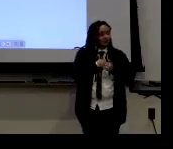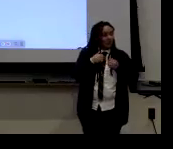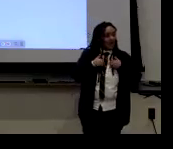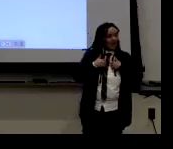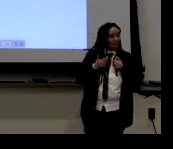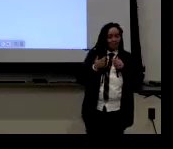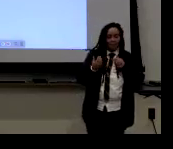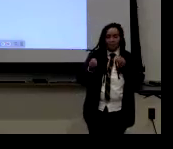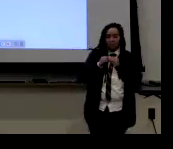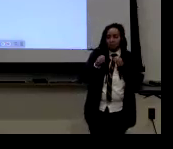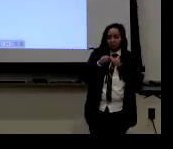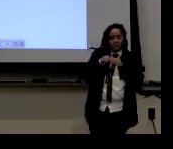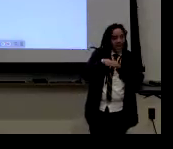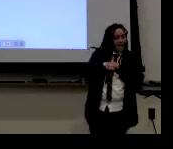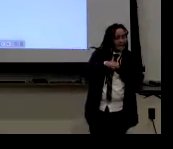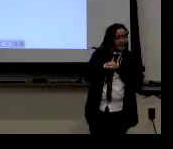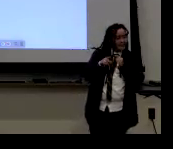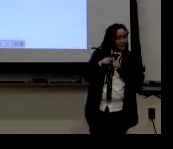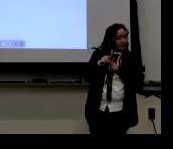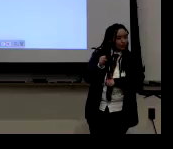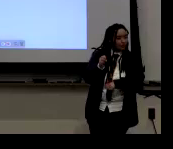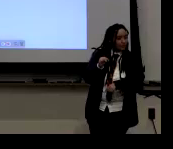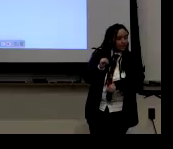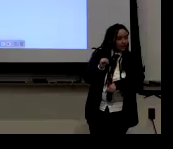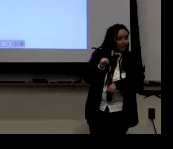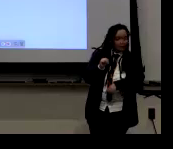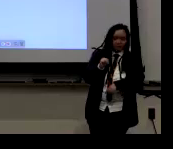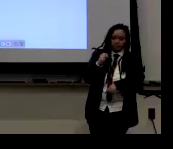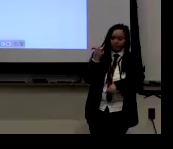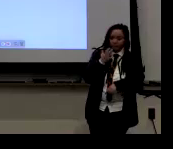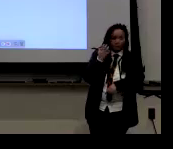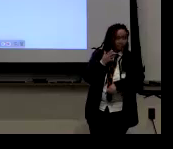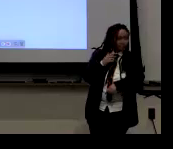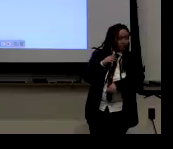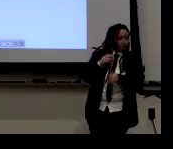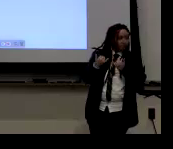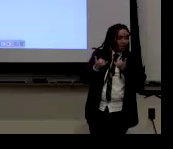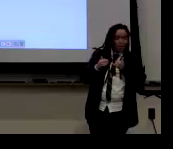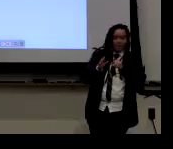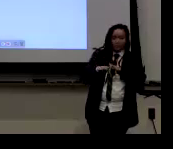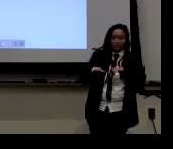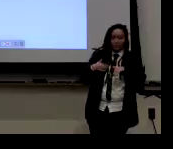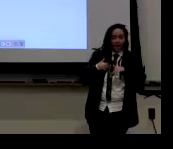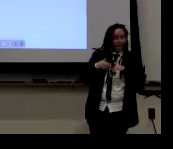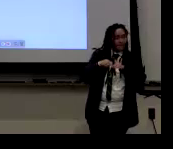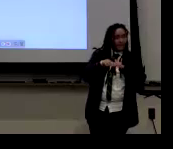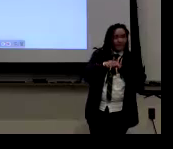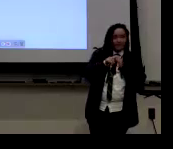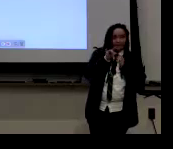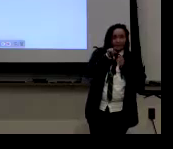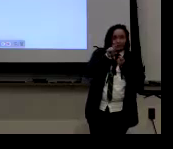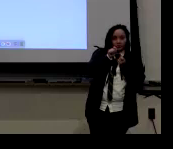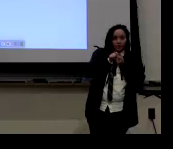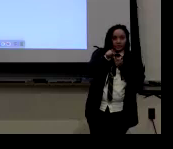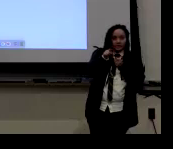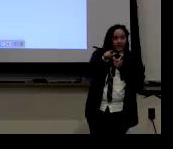In today's society, we have more and more access to social media, just a ridiculous amount of access.